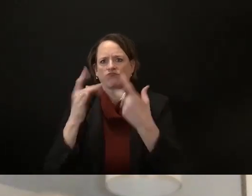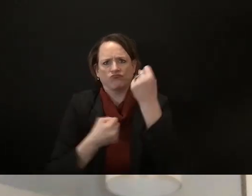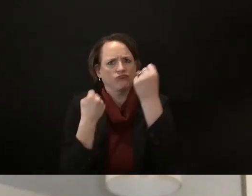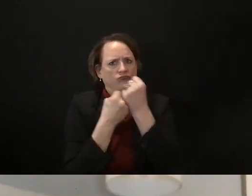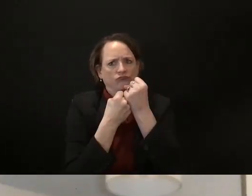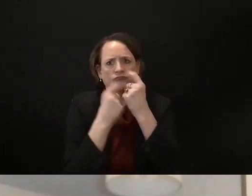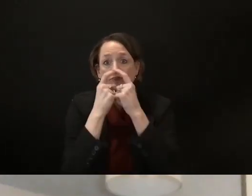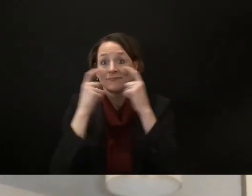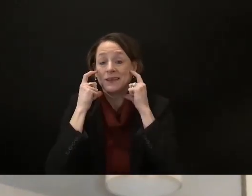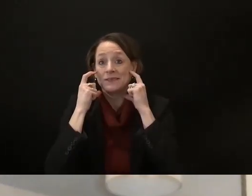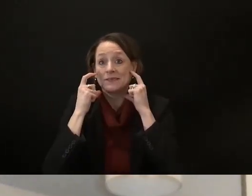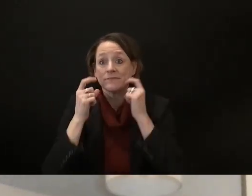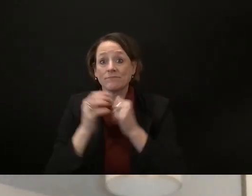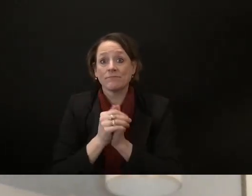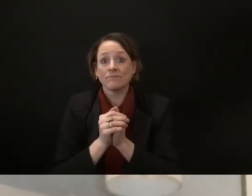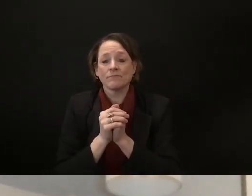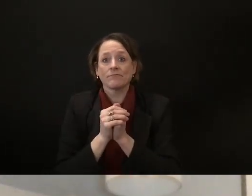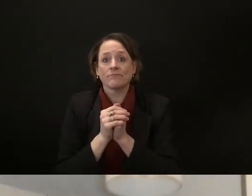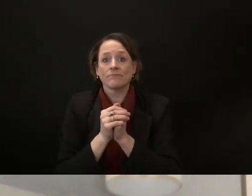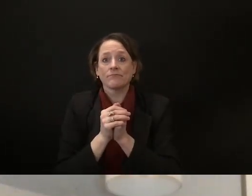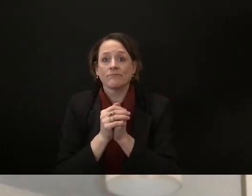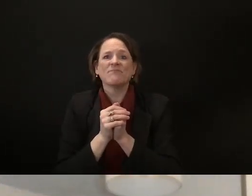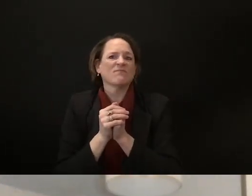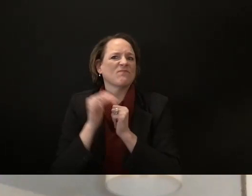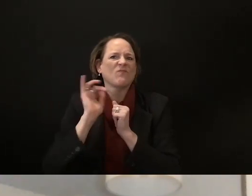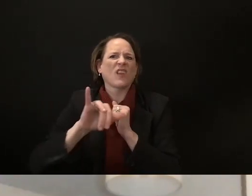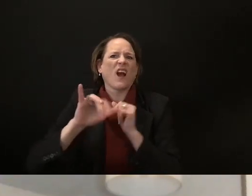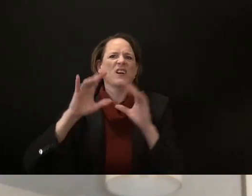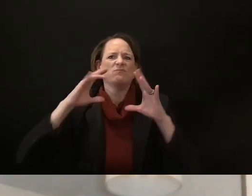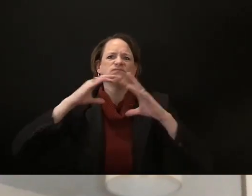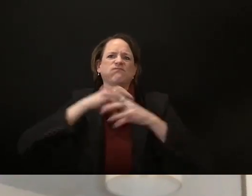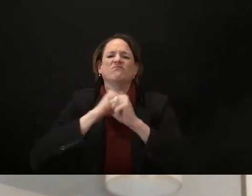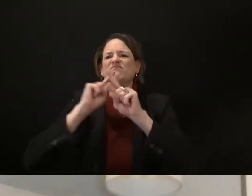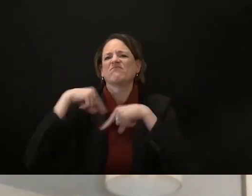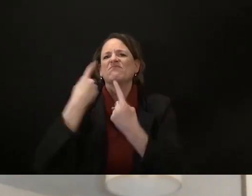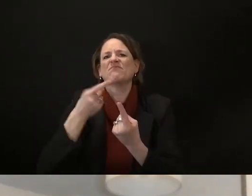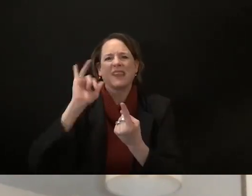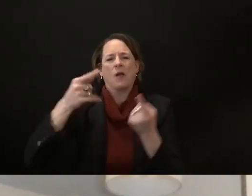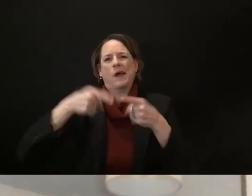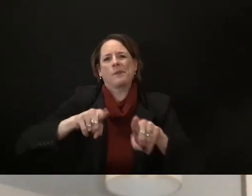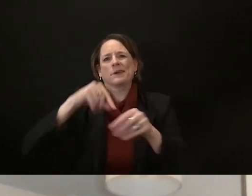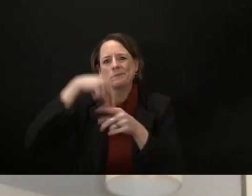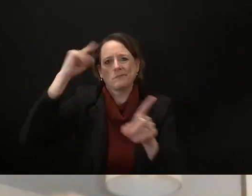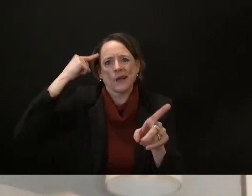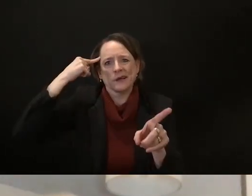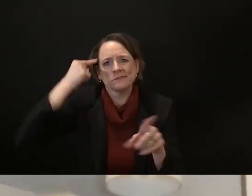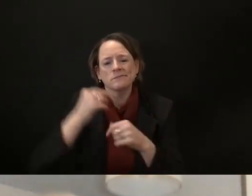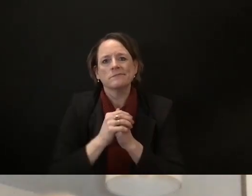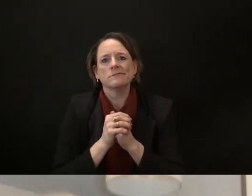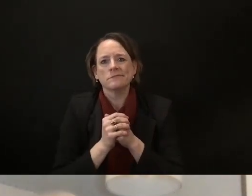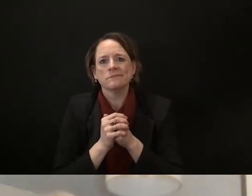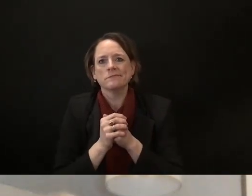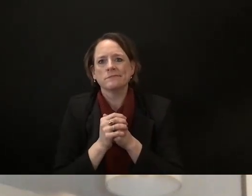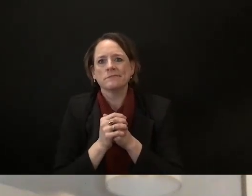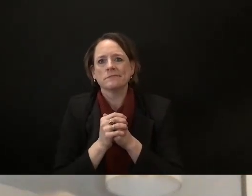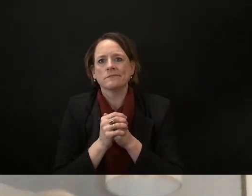that's the the lay of the land the other thing to kind of keep an eye on uh is if you're marking your calendars is february 16th um is also the day we might